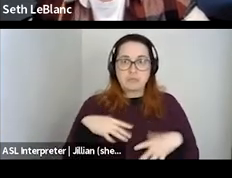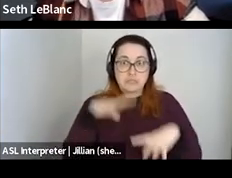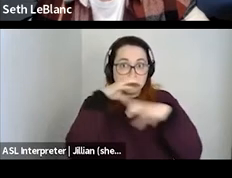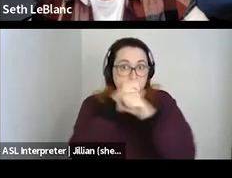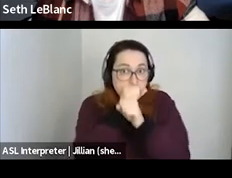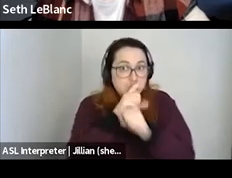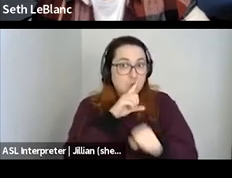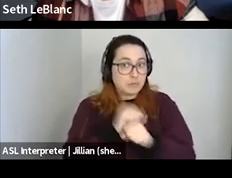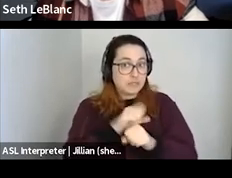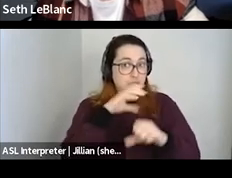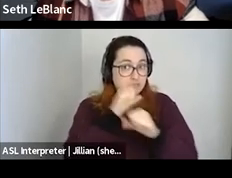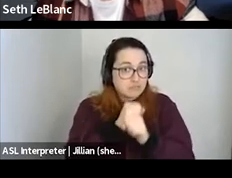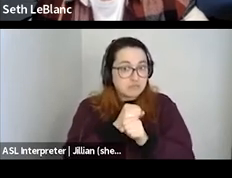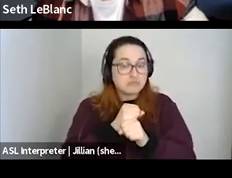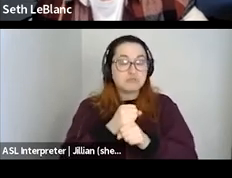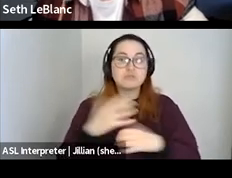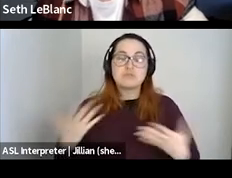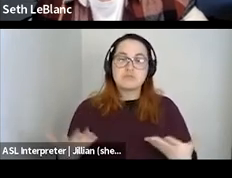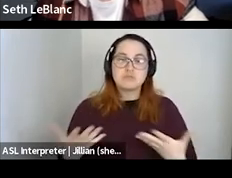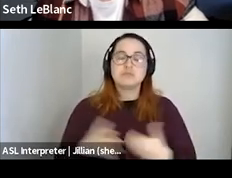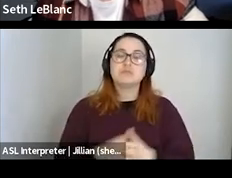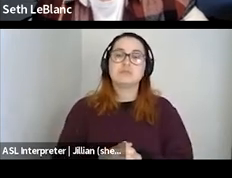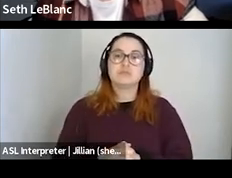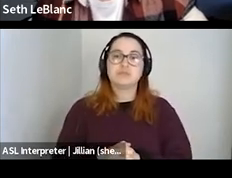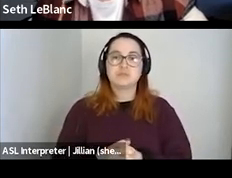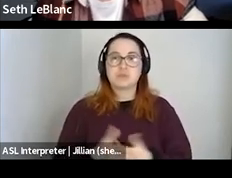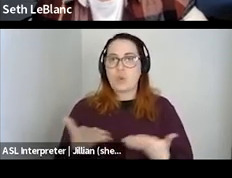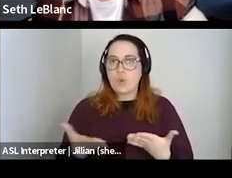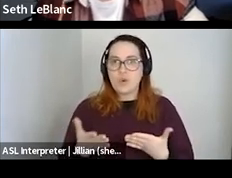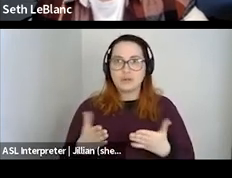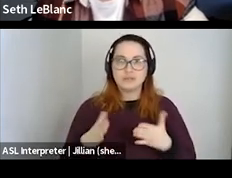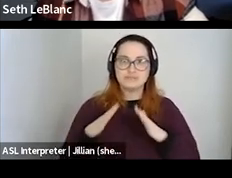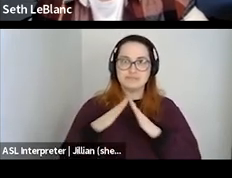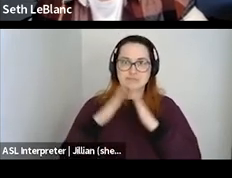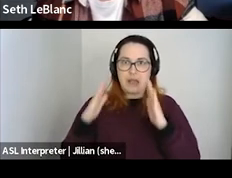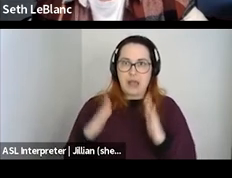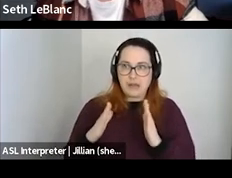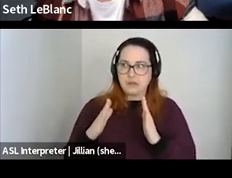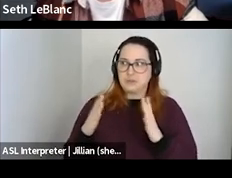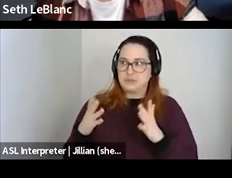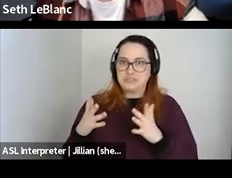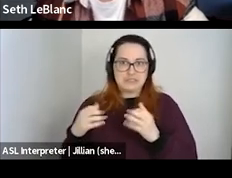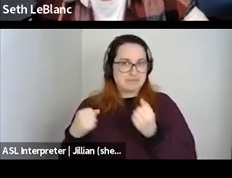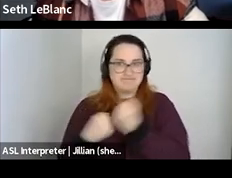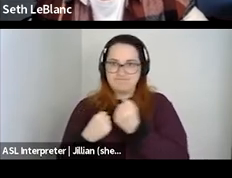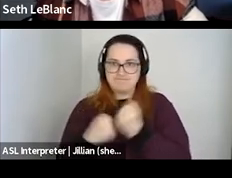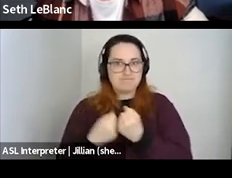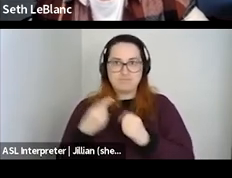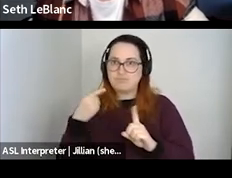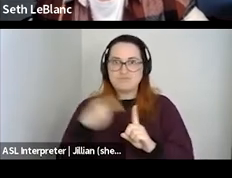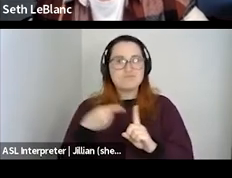periodically, added challenges when attempting to discreetly access healthcare while living in an unsupportive household,